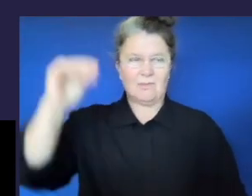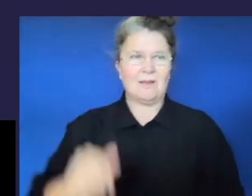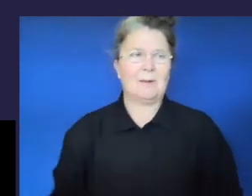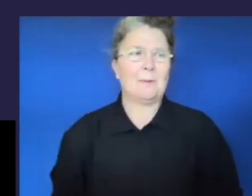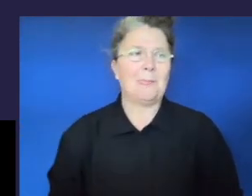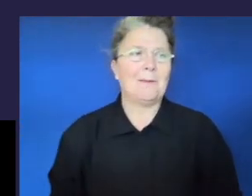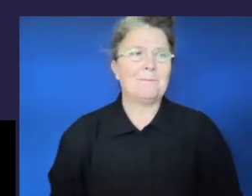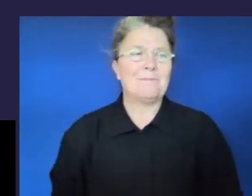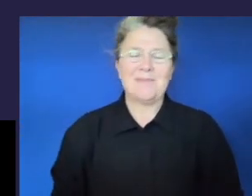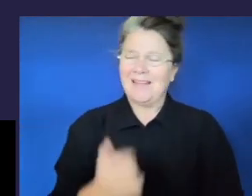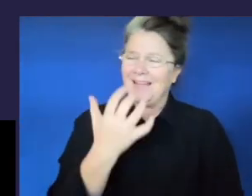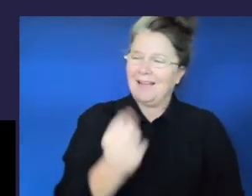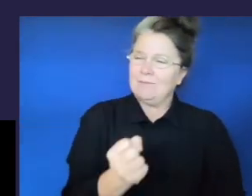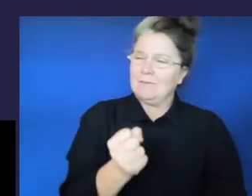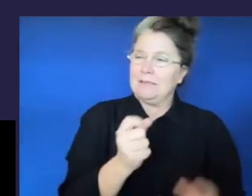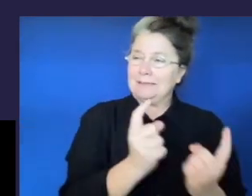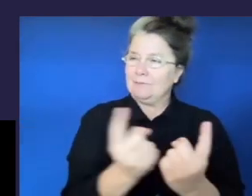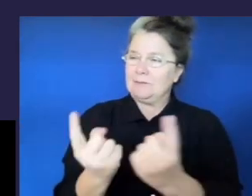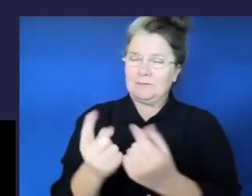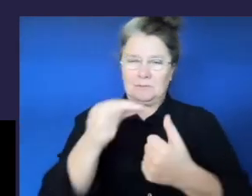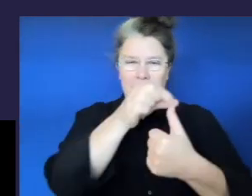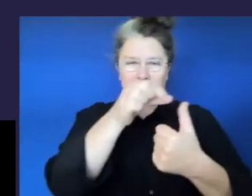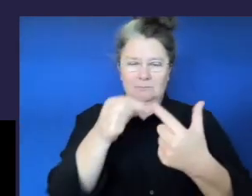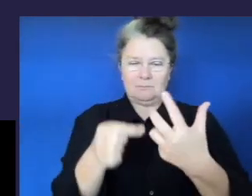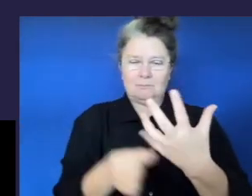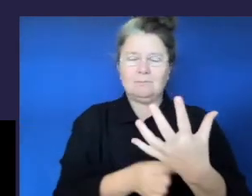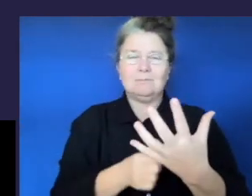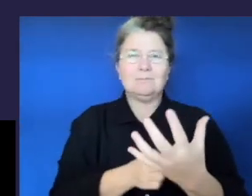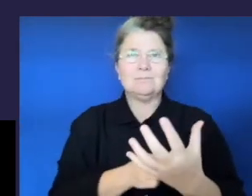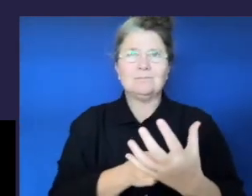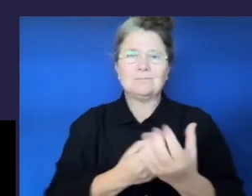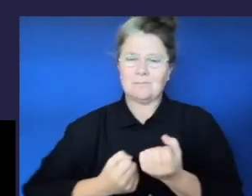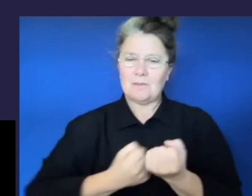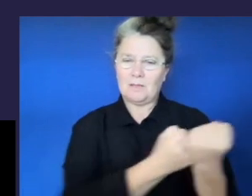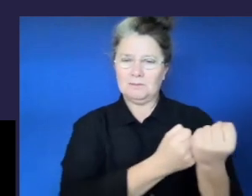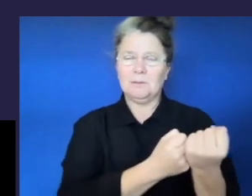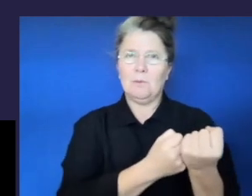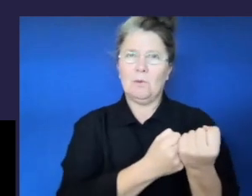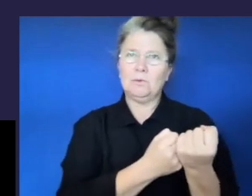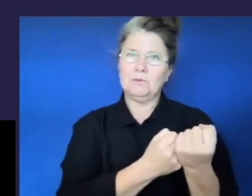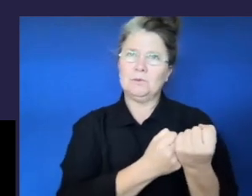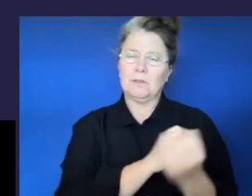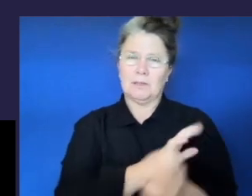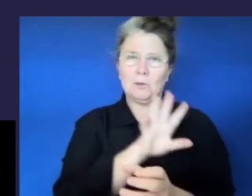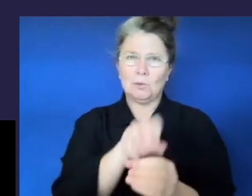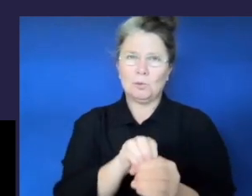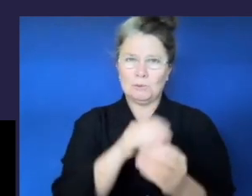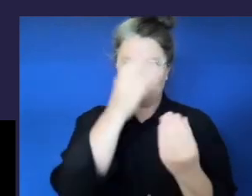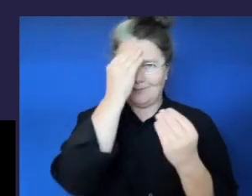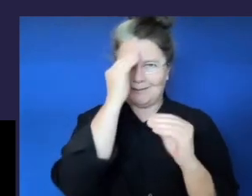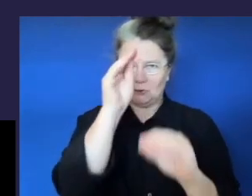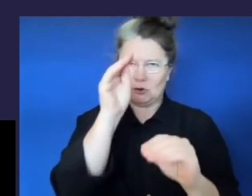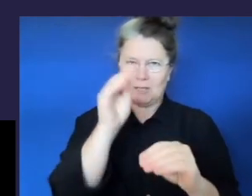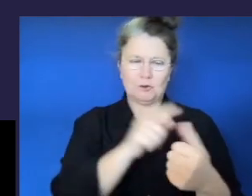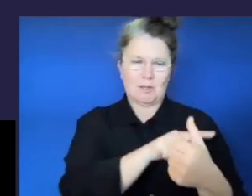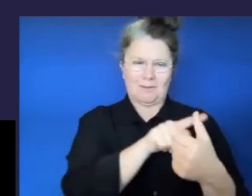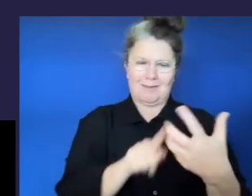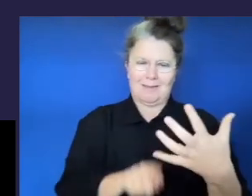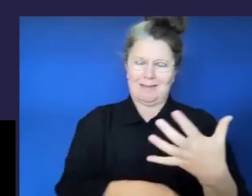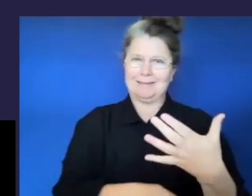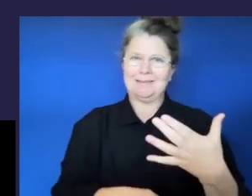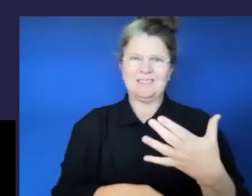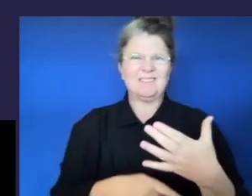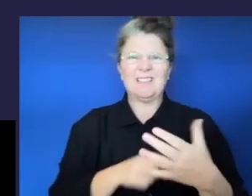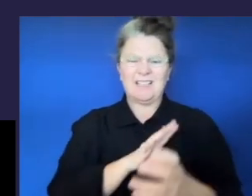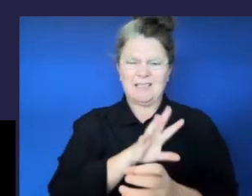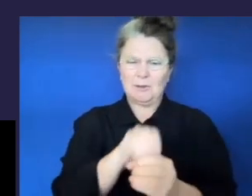genuine inclusive education over that of mainstreaming or integration. These practices include multi-tiered system